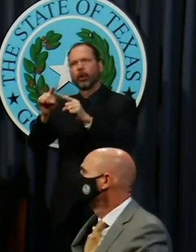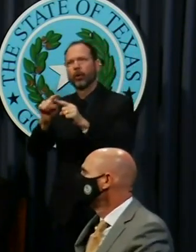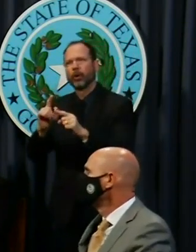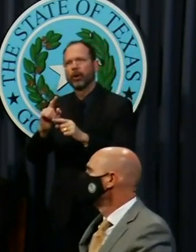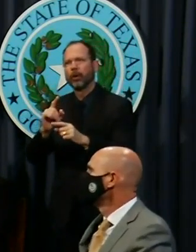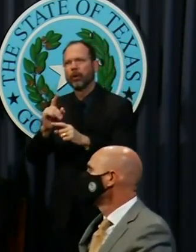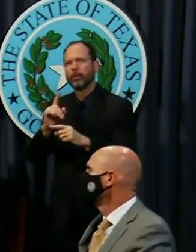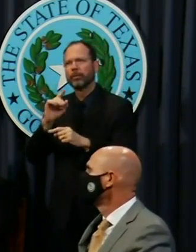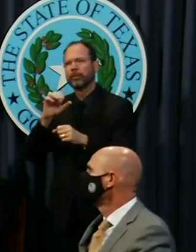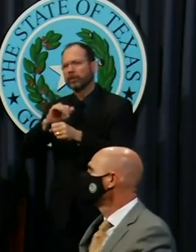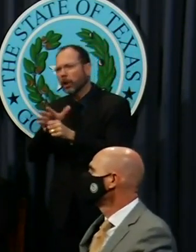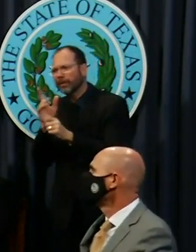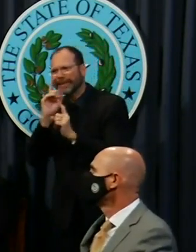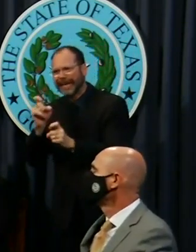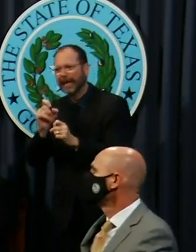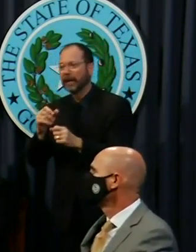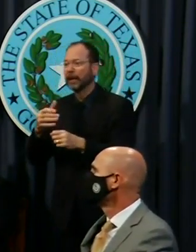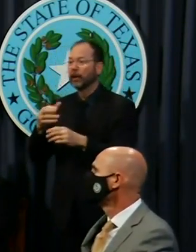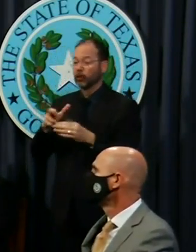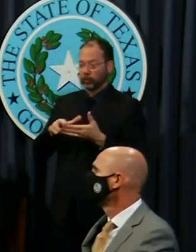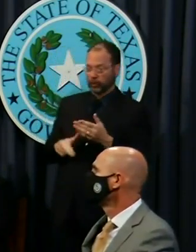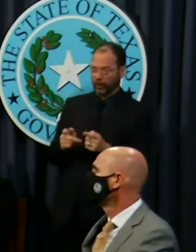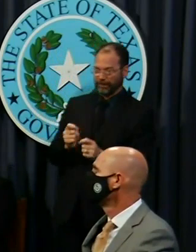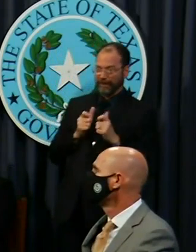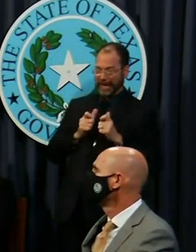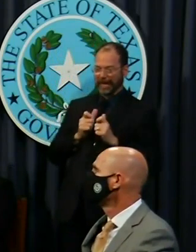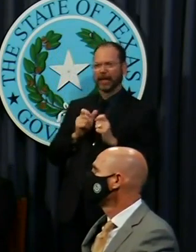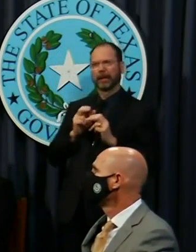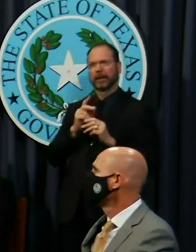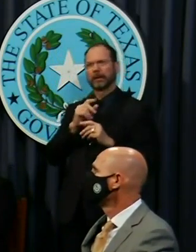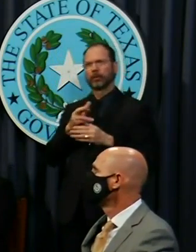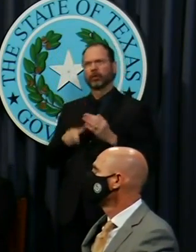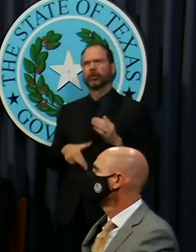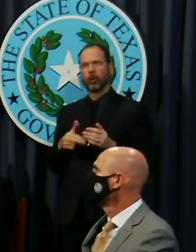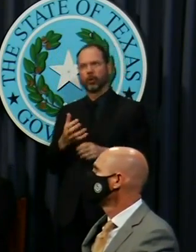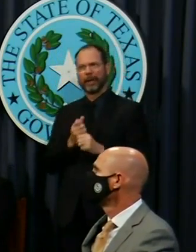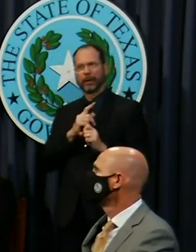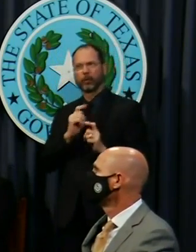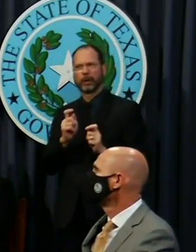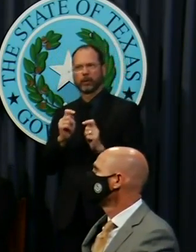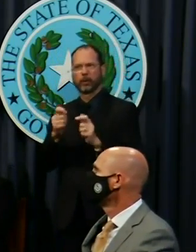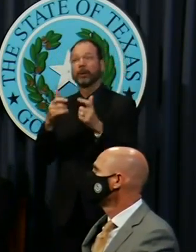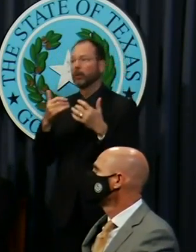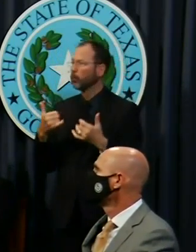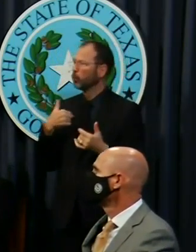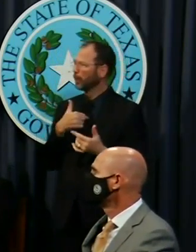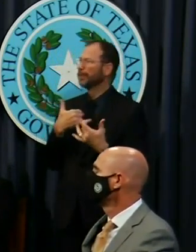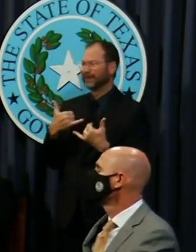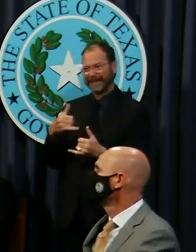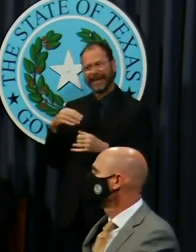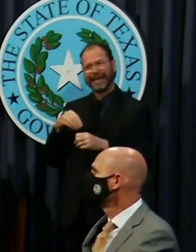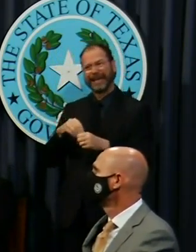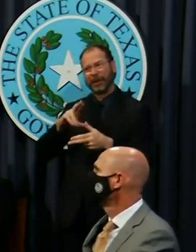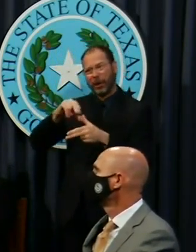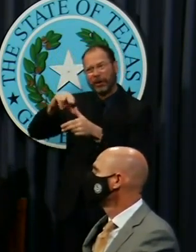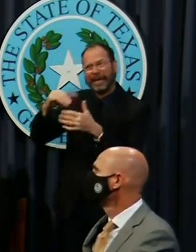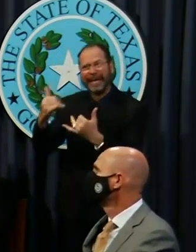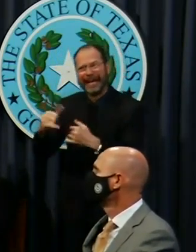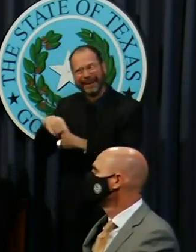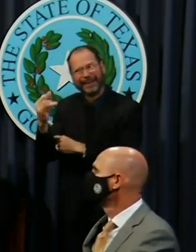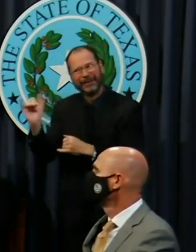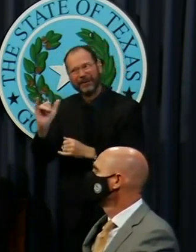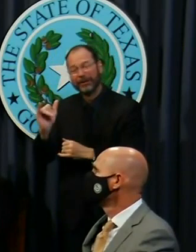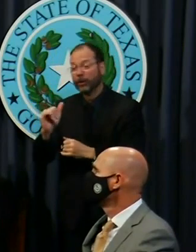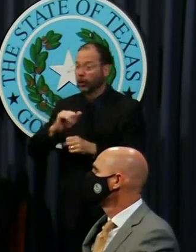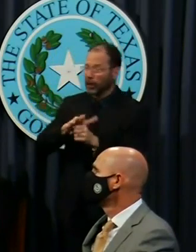test. The turnaround times are getting faster and better and better. And the final news is we're still in the throes of hurricane season. So while we're talking about